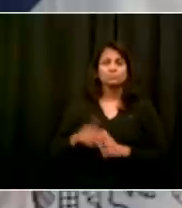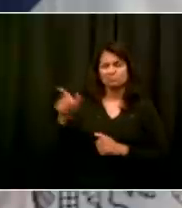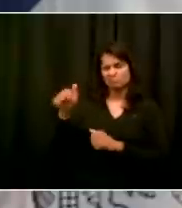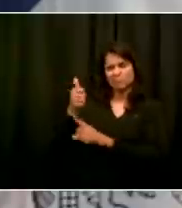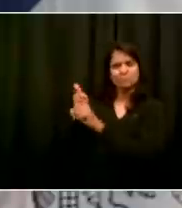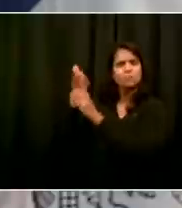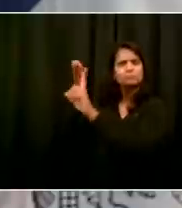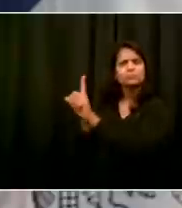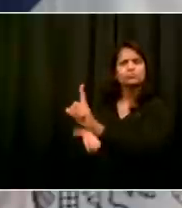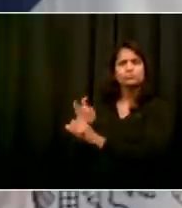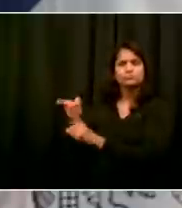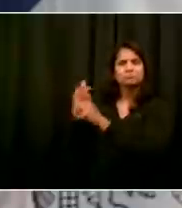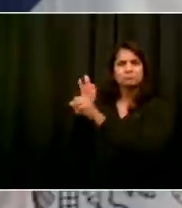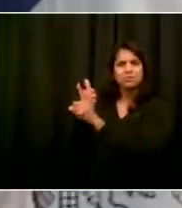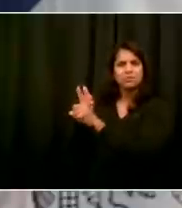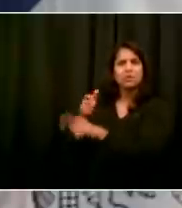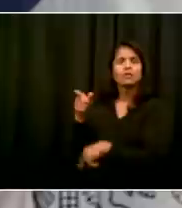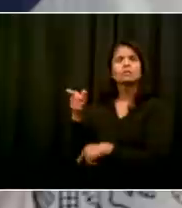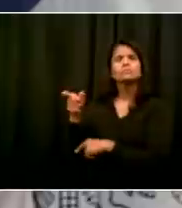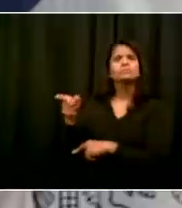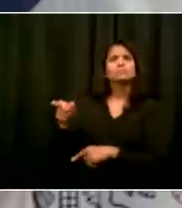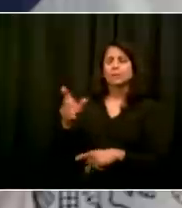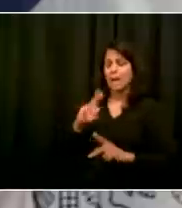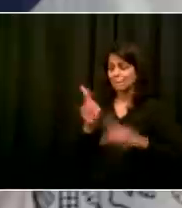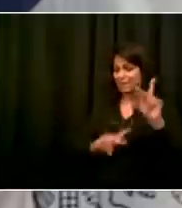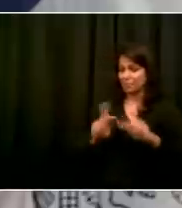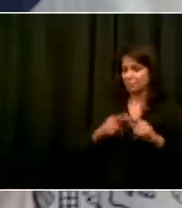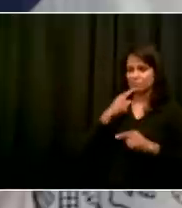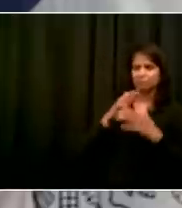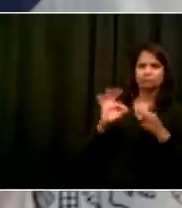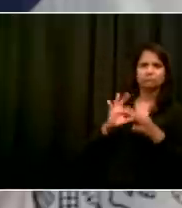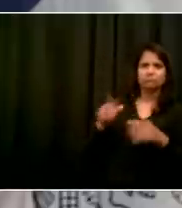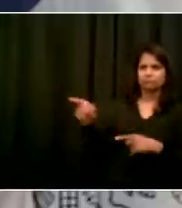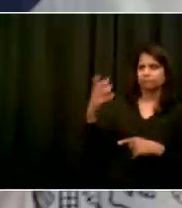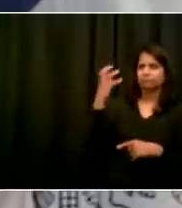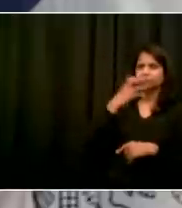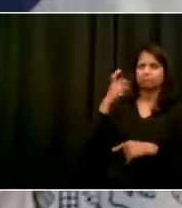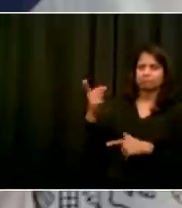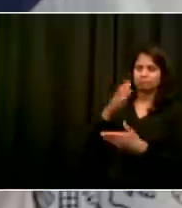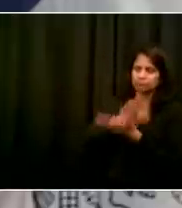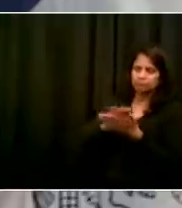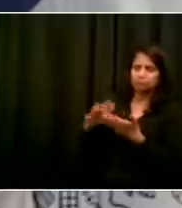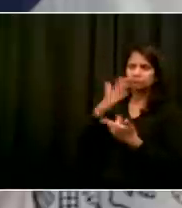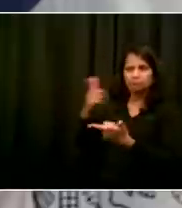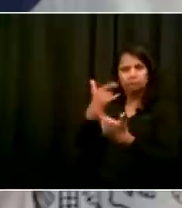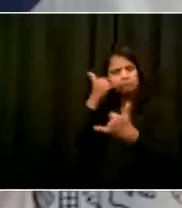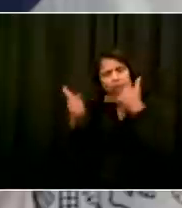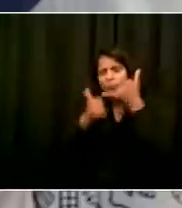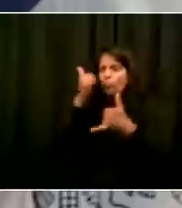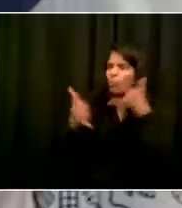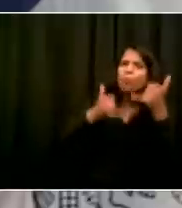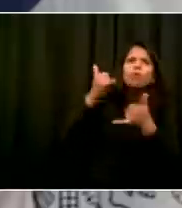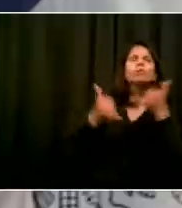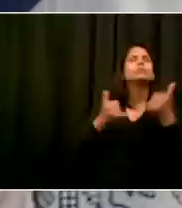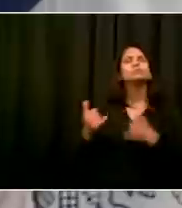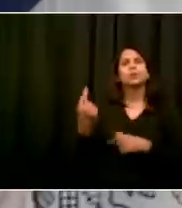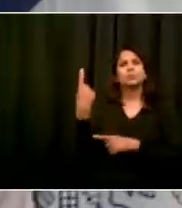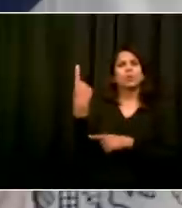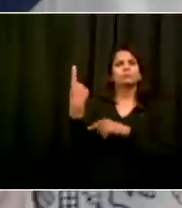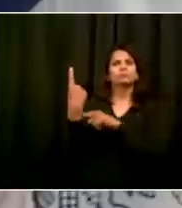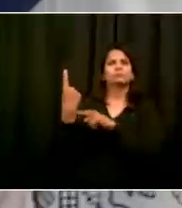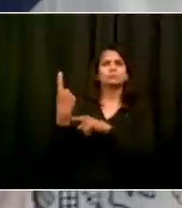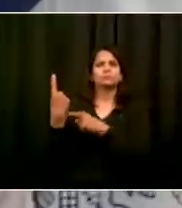help people know what they need to know and how to act on it. So, a lot of work with community leaders and institutions